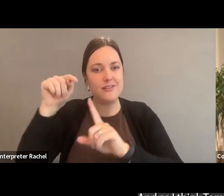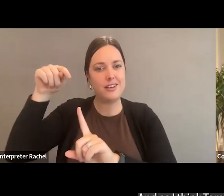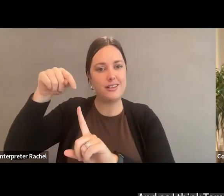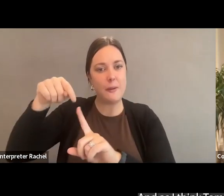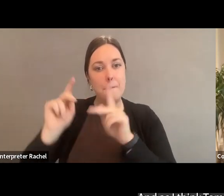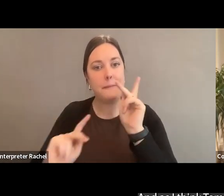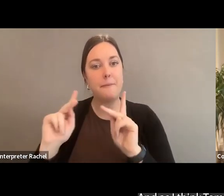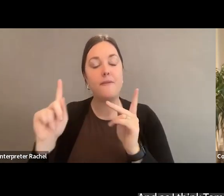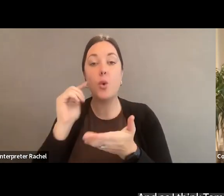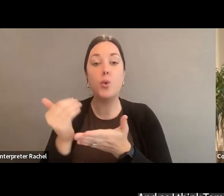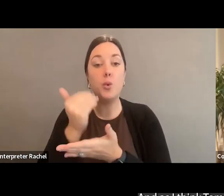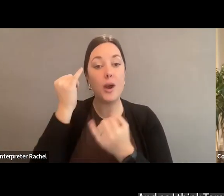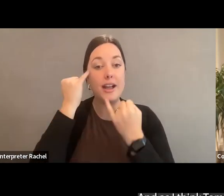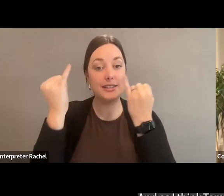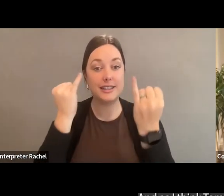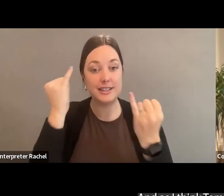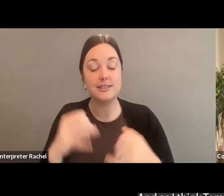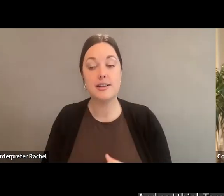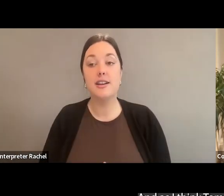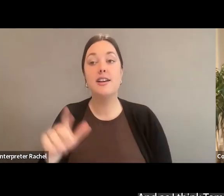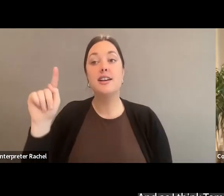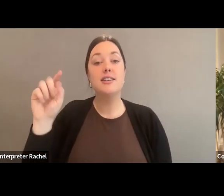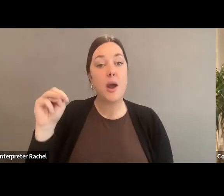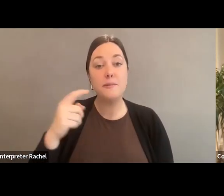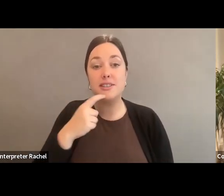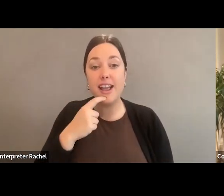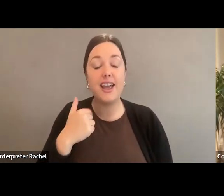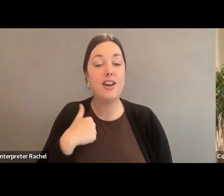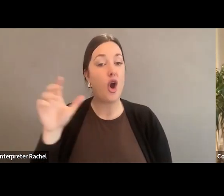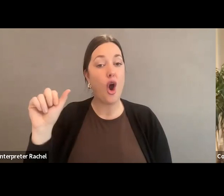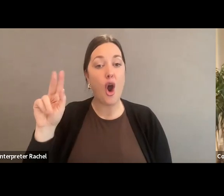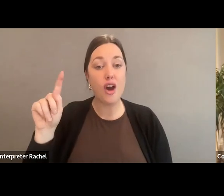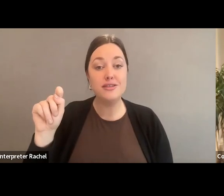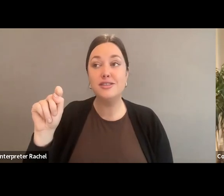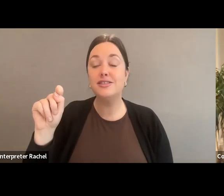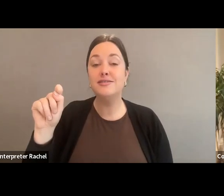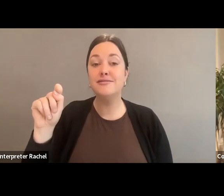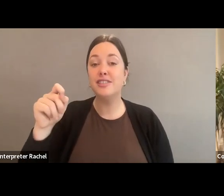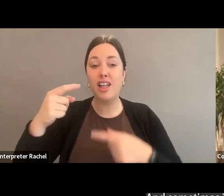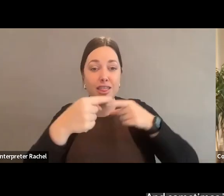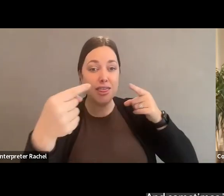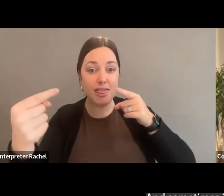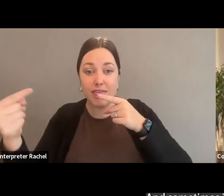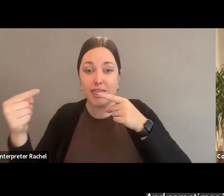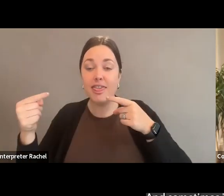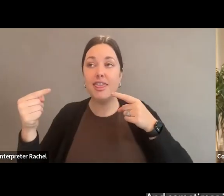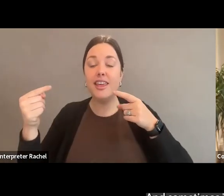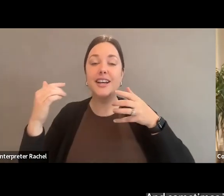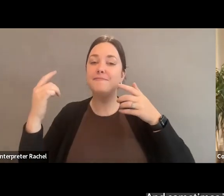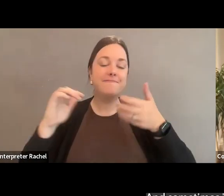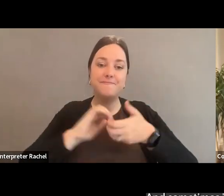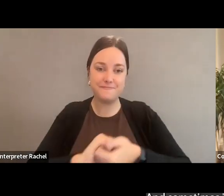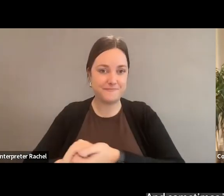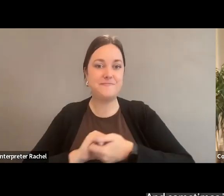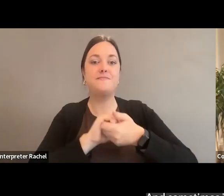ideas. And as I think Tom was saying, the arts bring us together, which is so important right now. And sometimes it